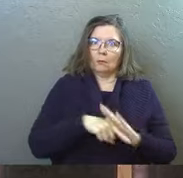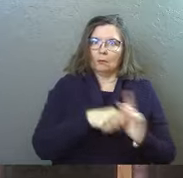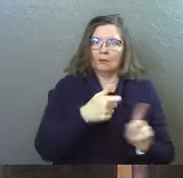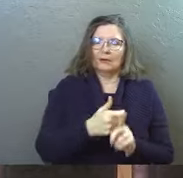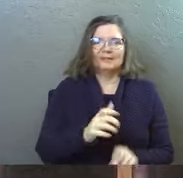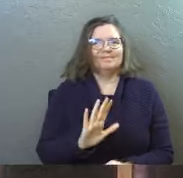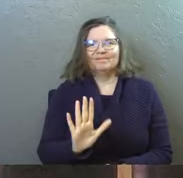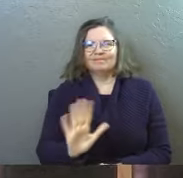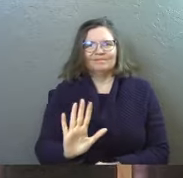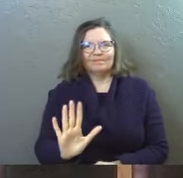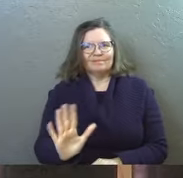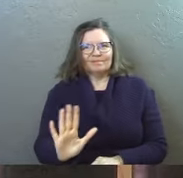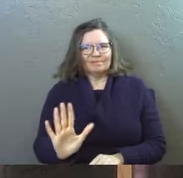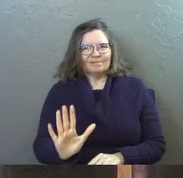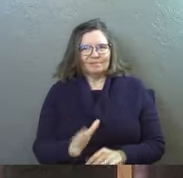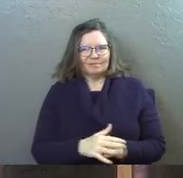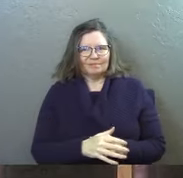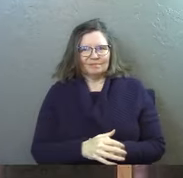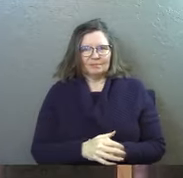hmm hmm